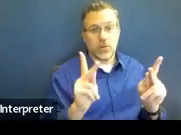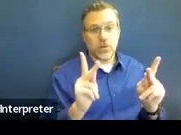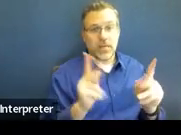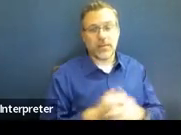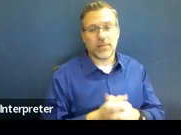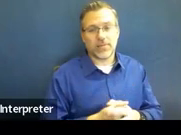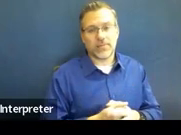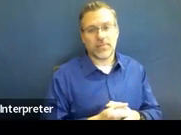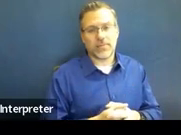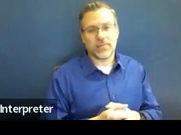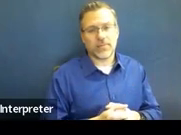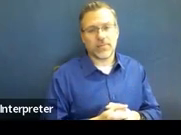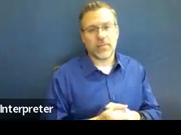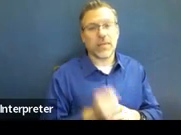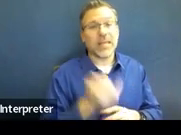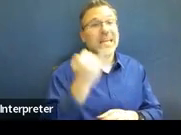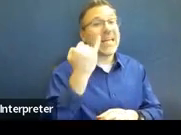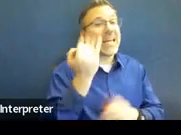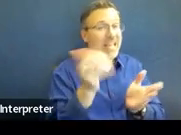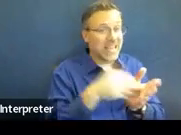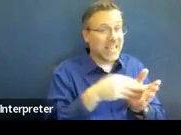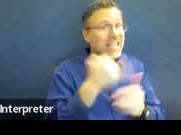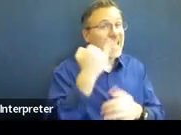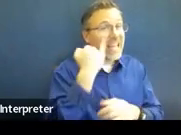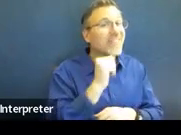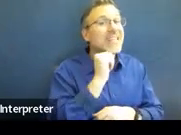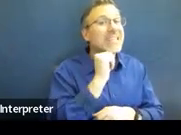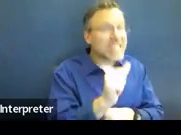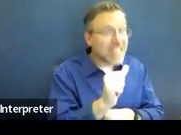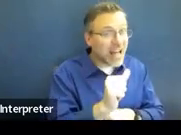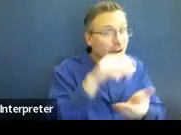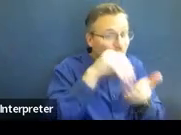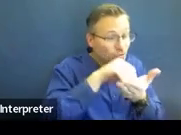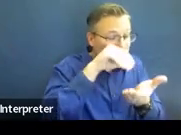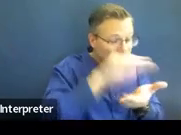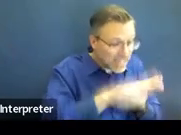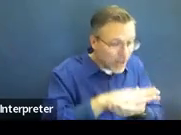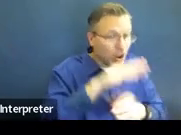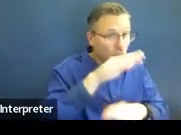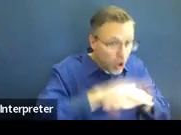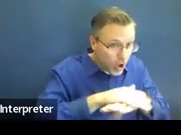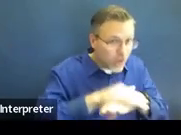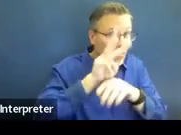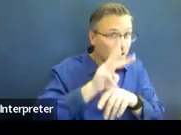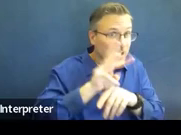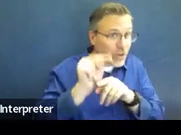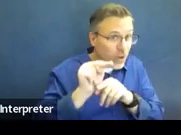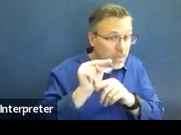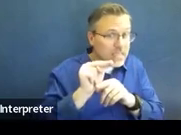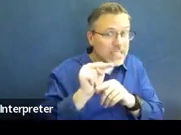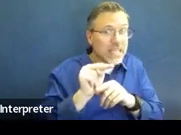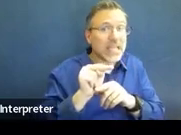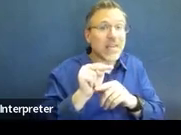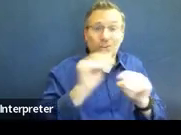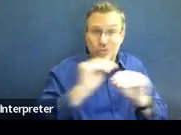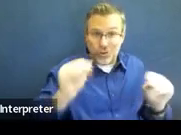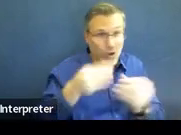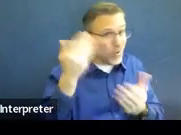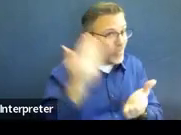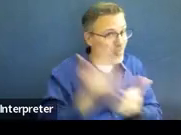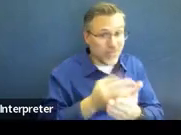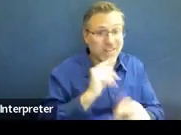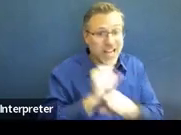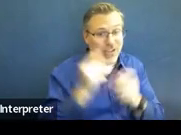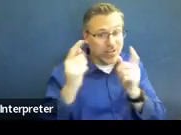And remember, if it's not in the written notice, it didn't happen. So, just remember, try to document as much as you